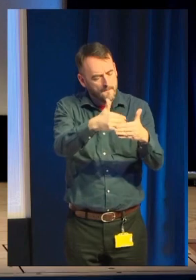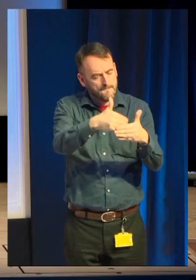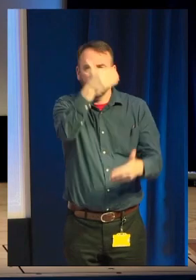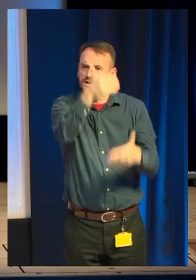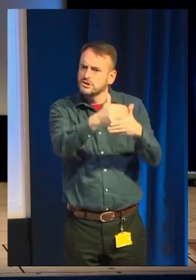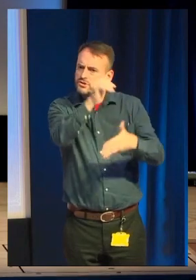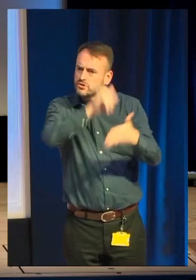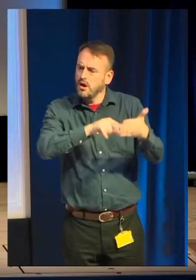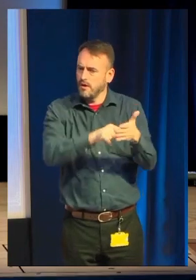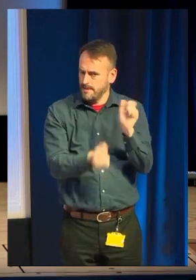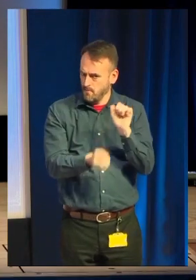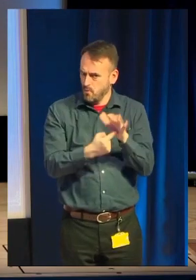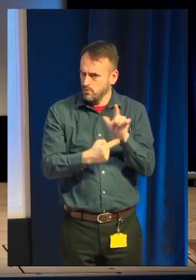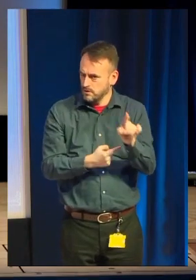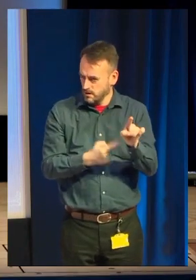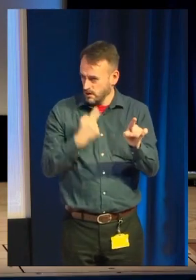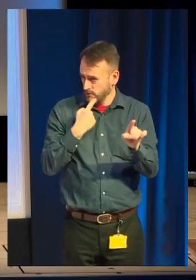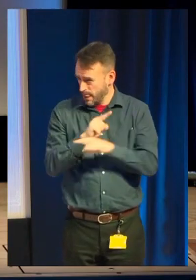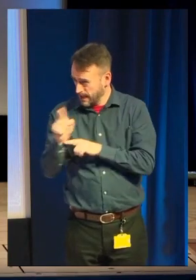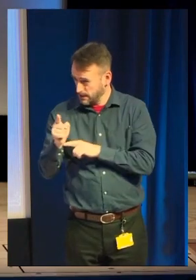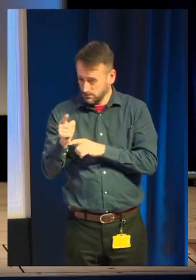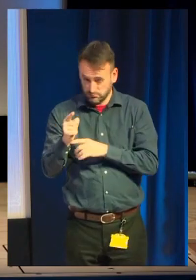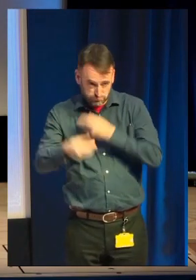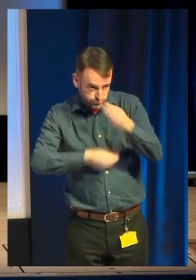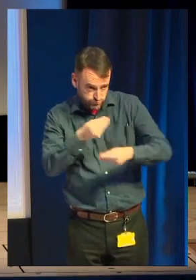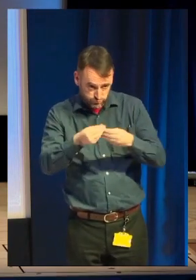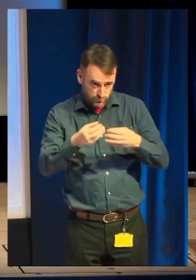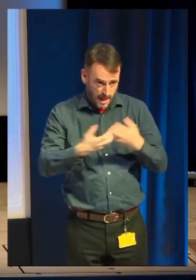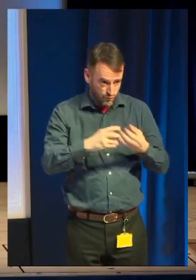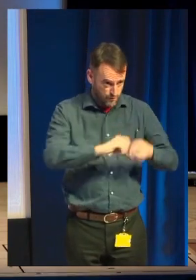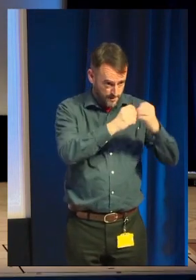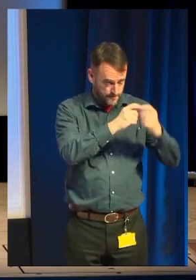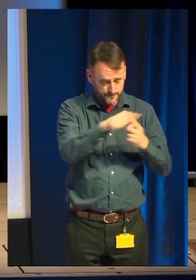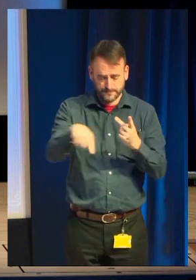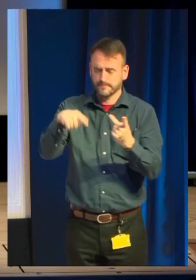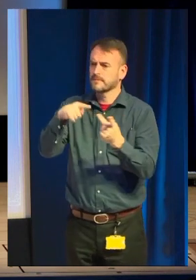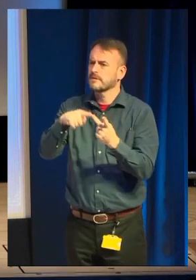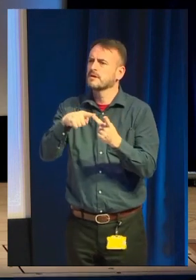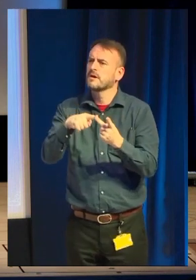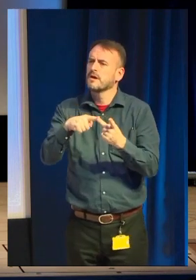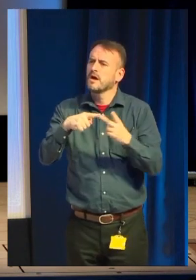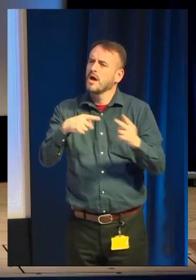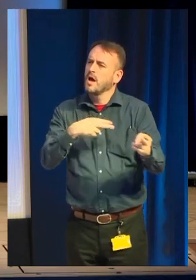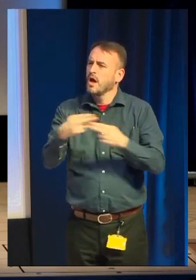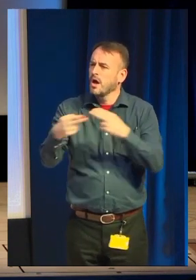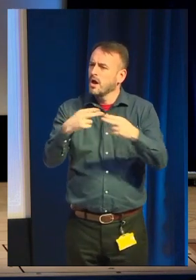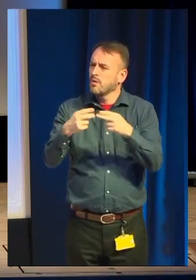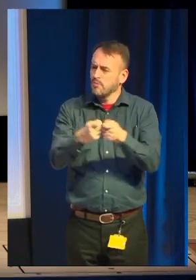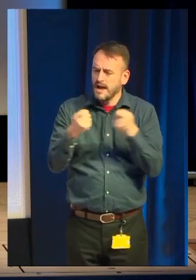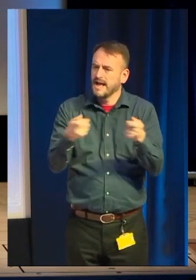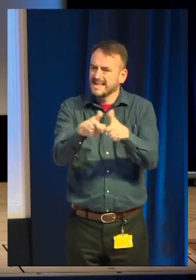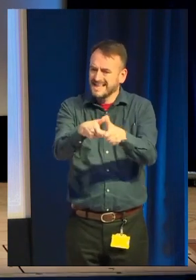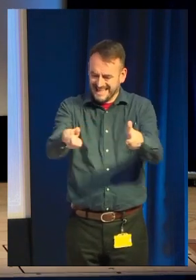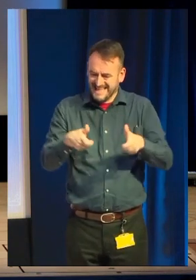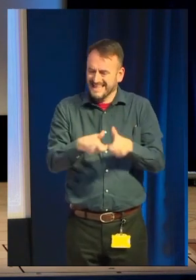detail about how to put one together. Your press kit needs to include everything a journalist could need. I will tell you what that